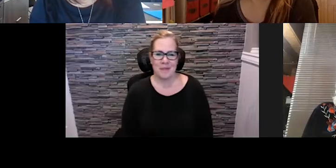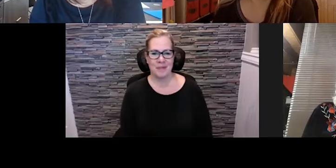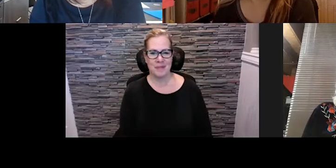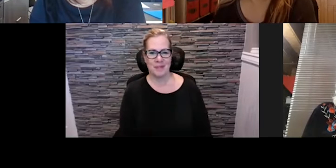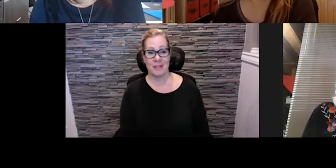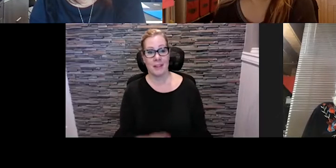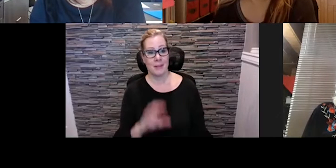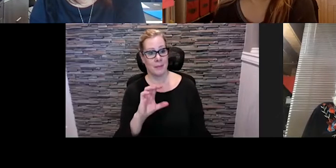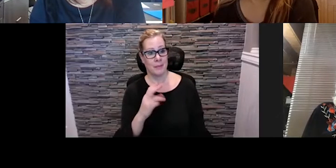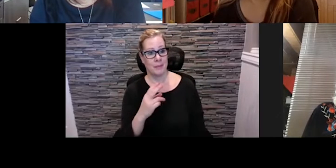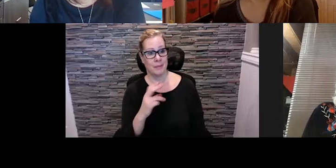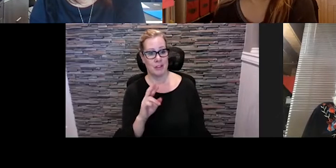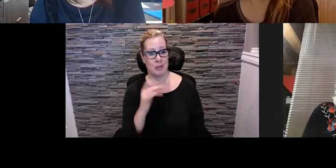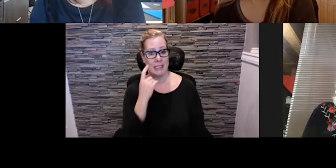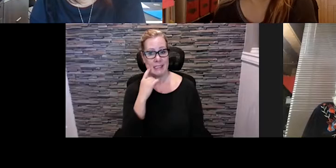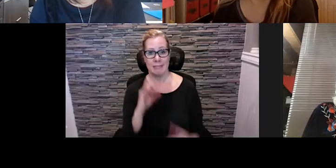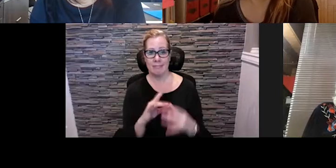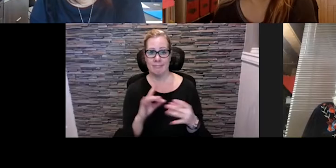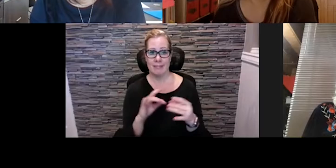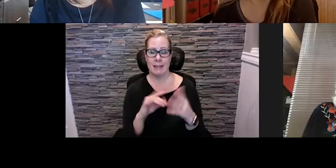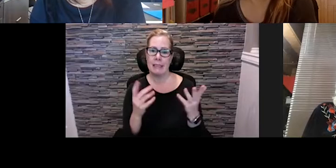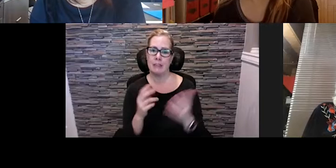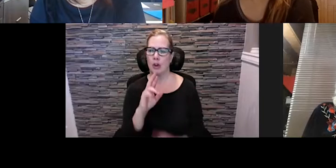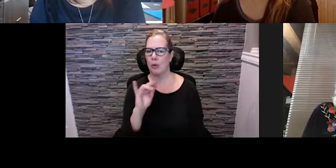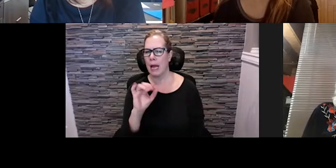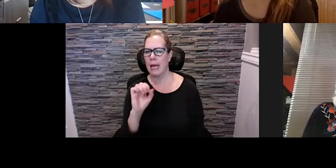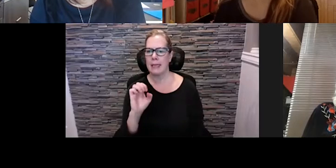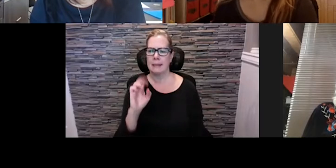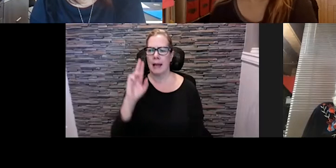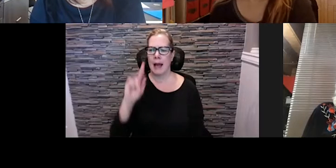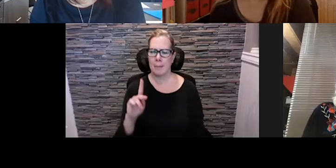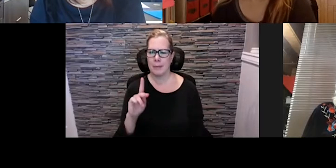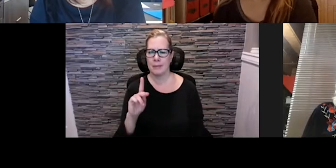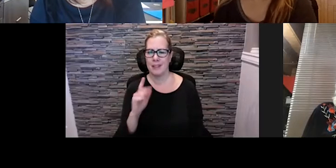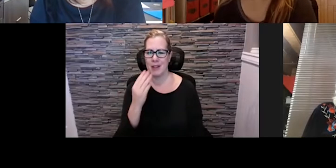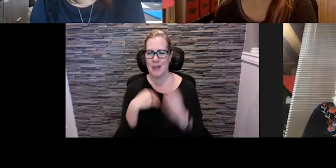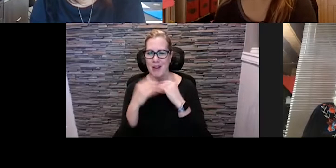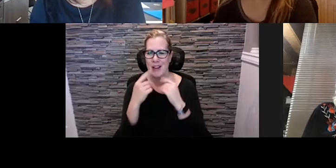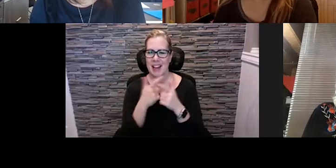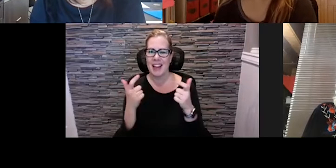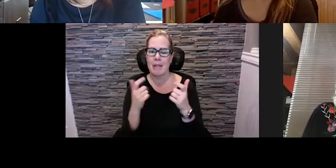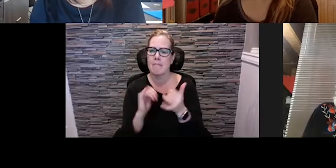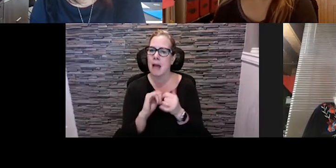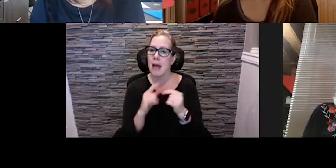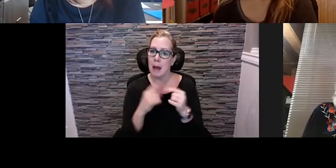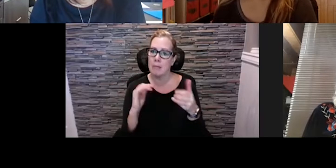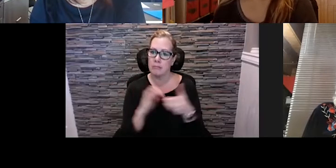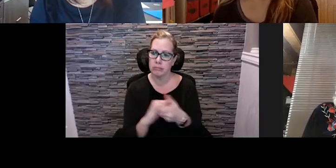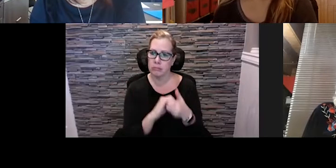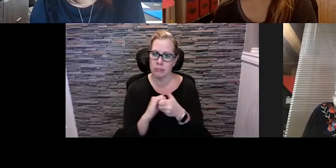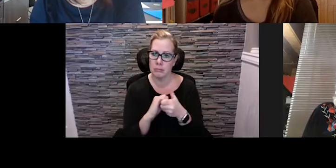eloquently put, you know, these Rise Up Relaunch lunches are all about collaboration. How do we work together to reimagine what